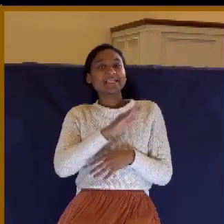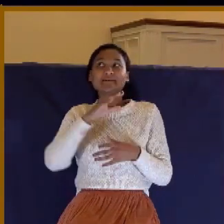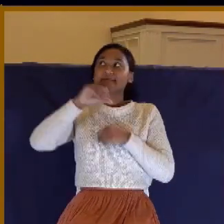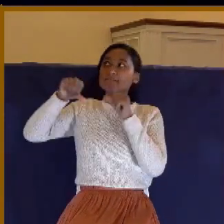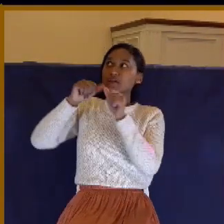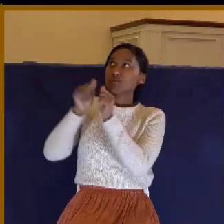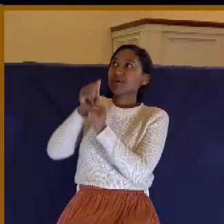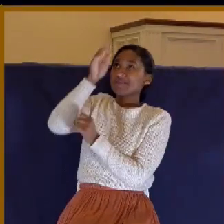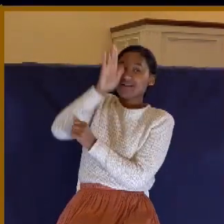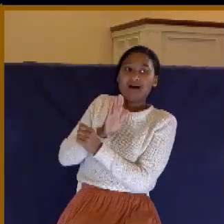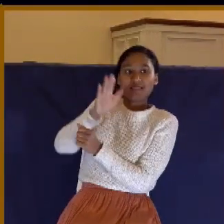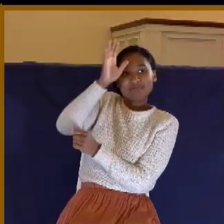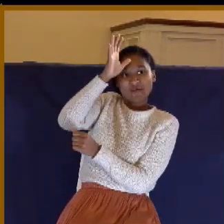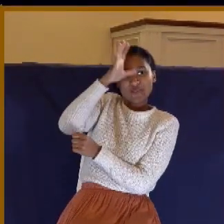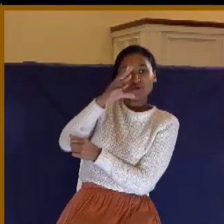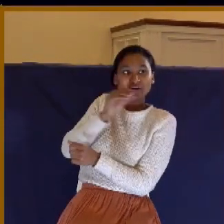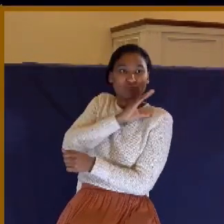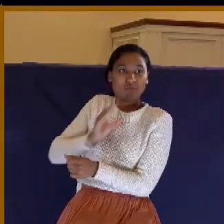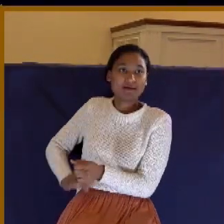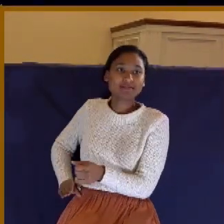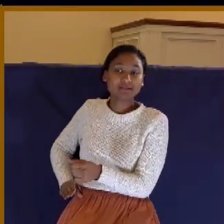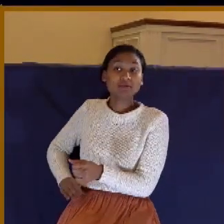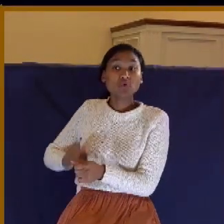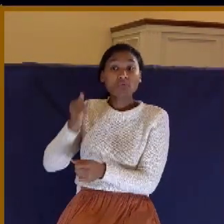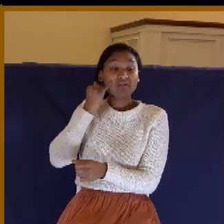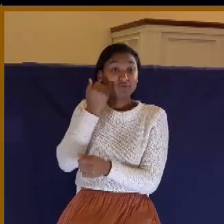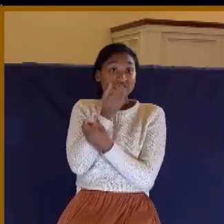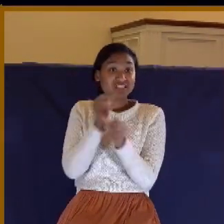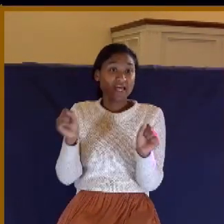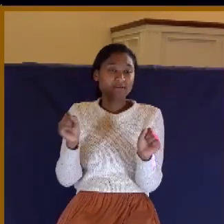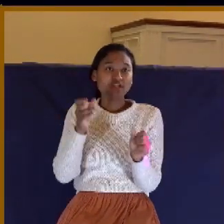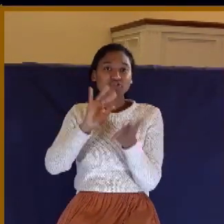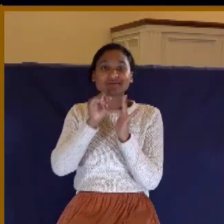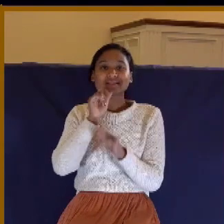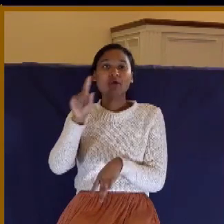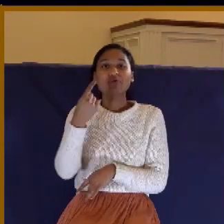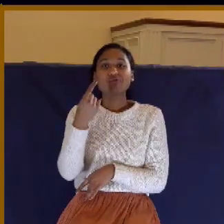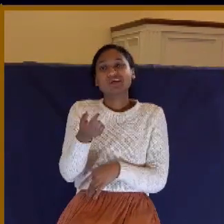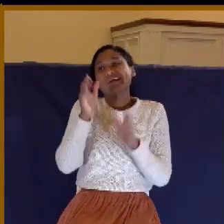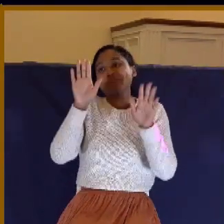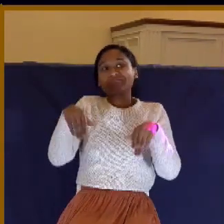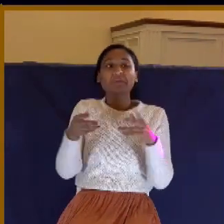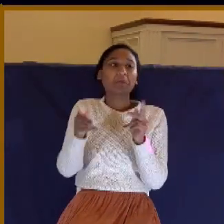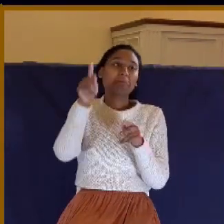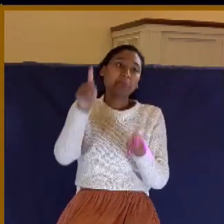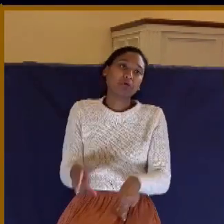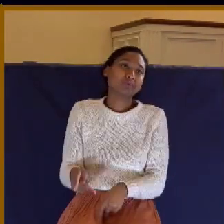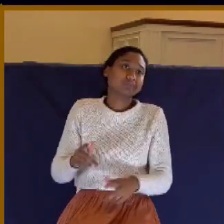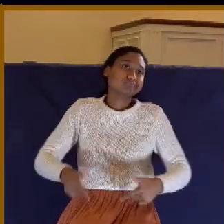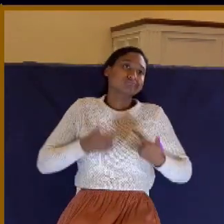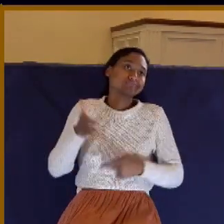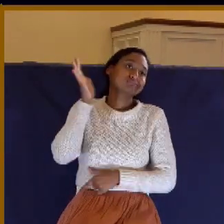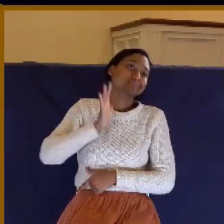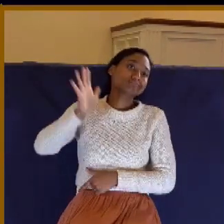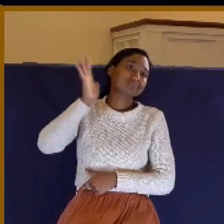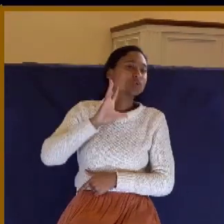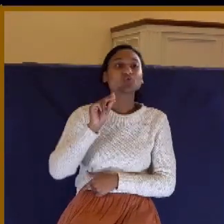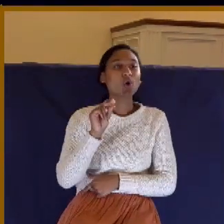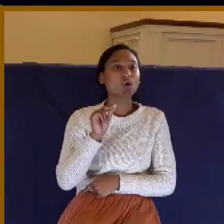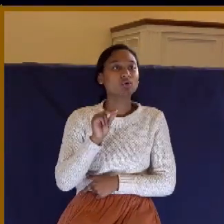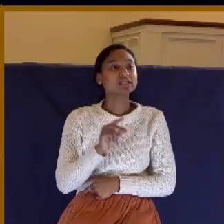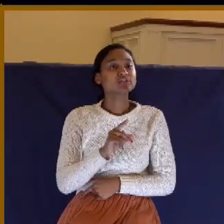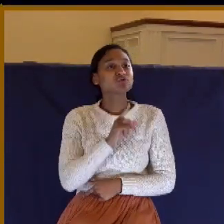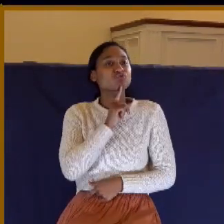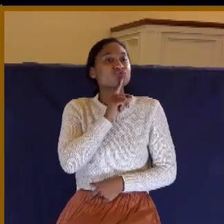And if you're saved, Jesus will not be just a person in history that you heard about. He will be a spiritual